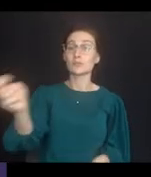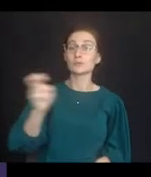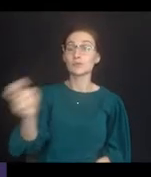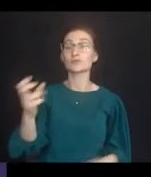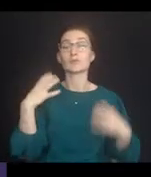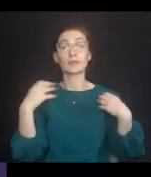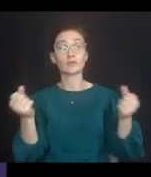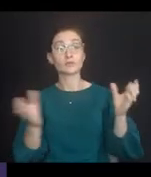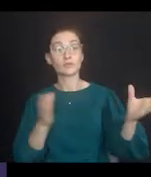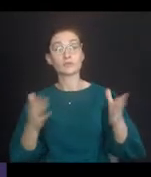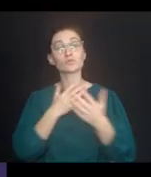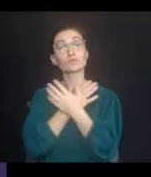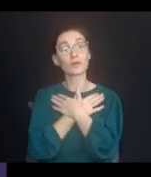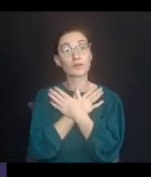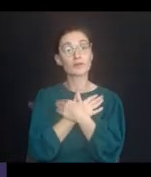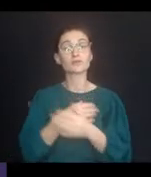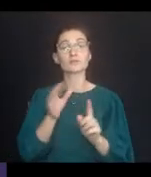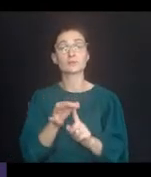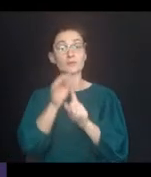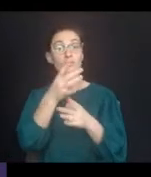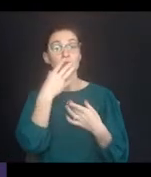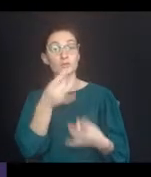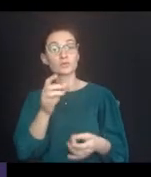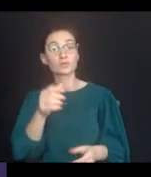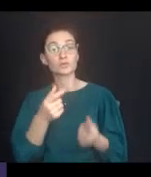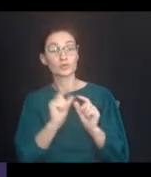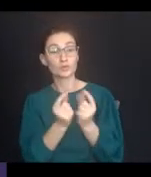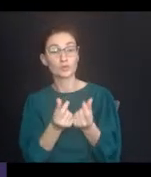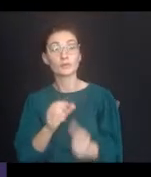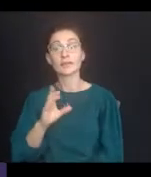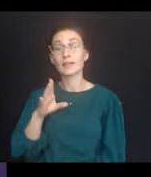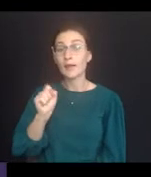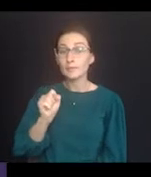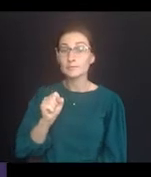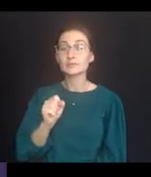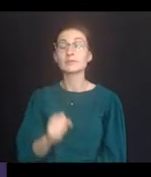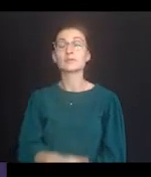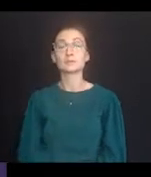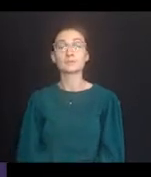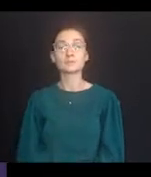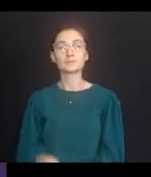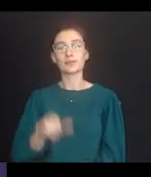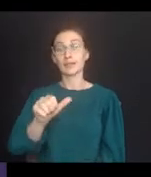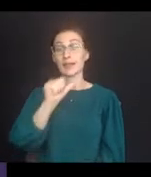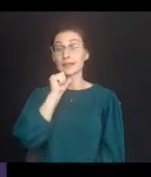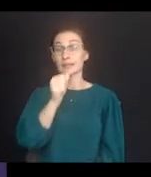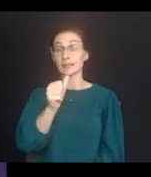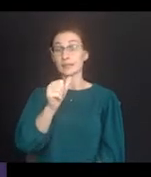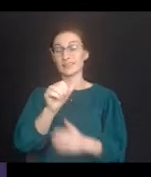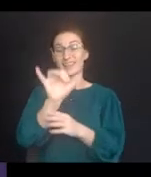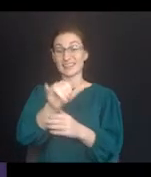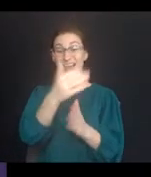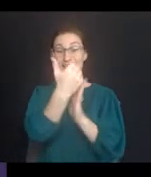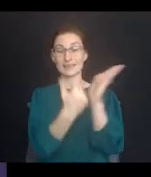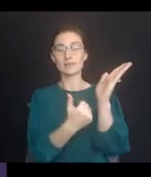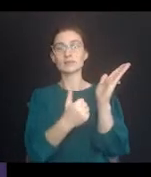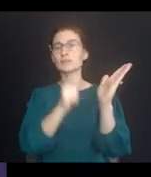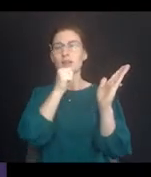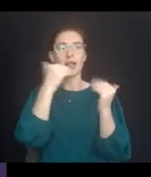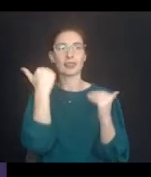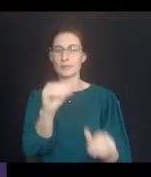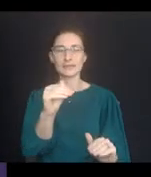services, recreational activities, special interest groups, or clubs sponsored by the public agency. This list is not